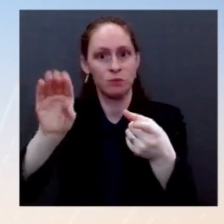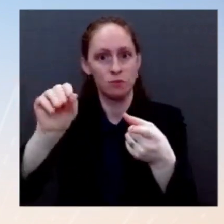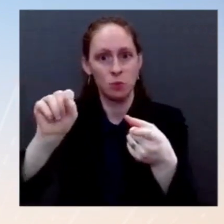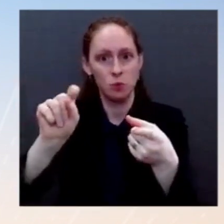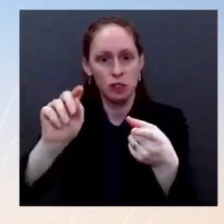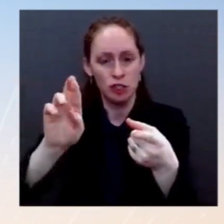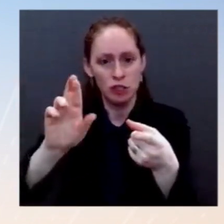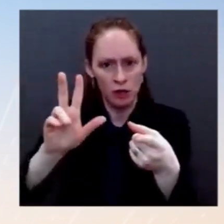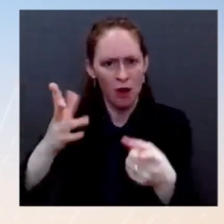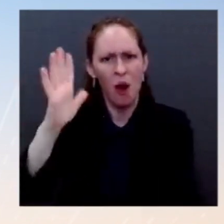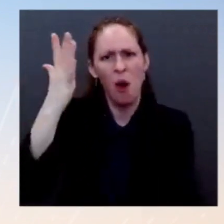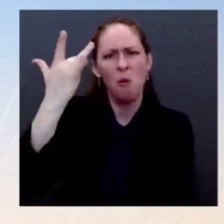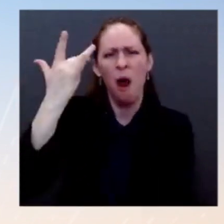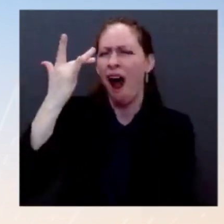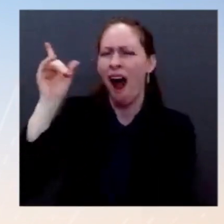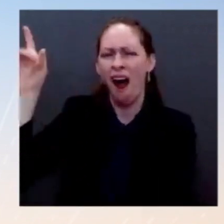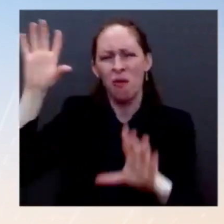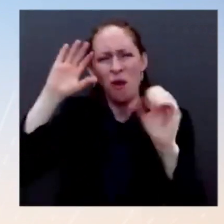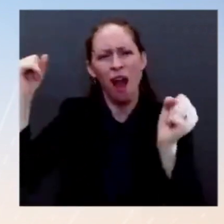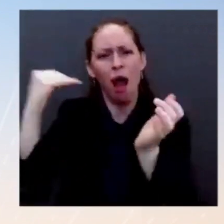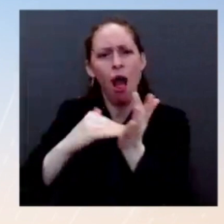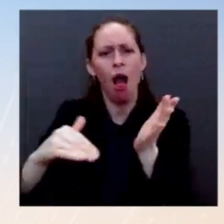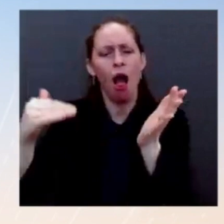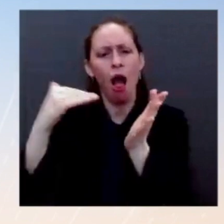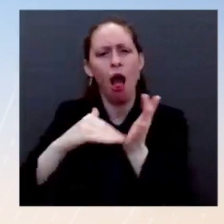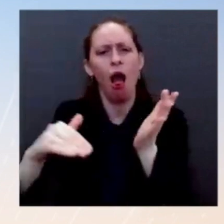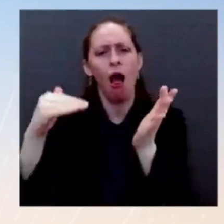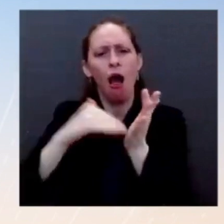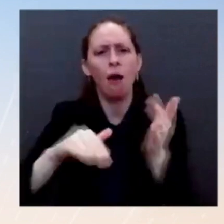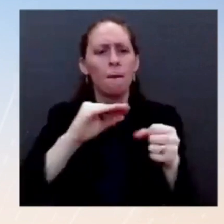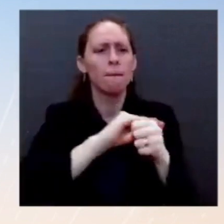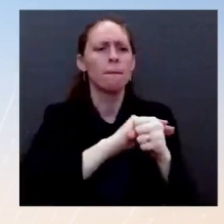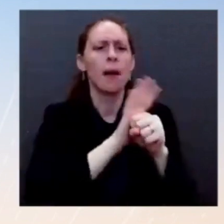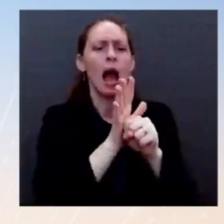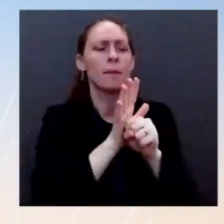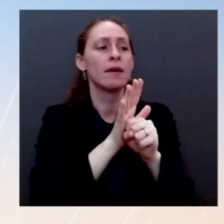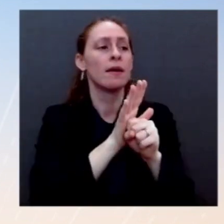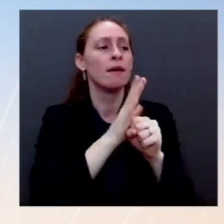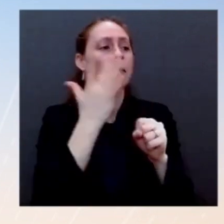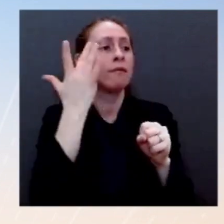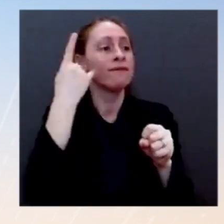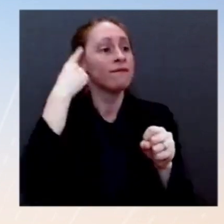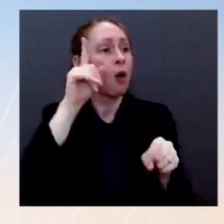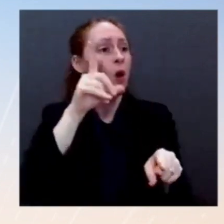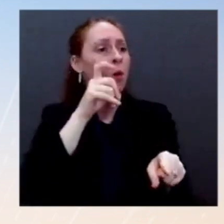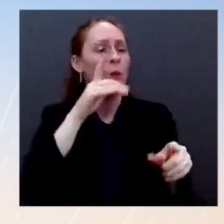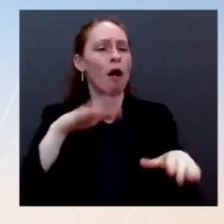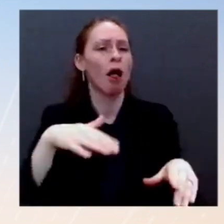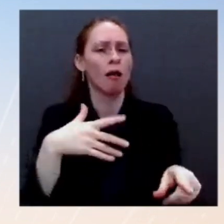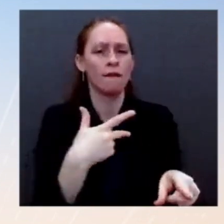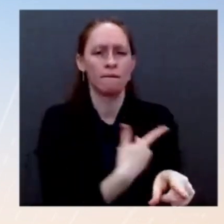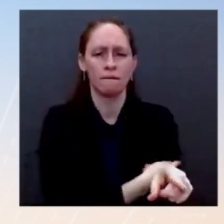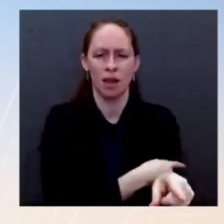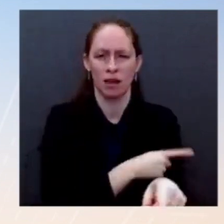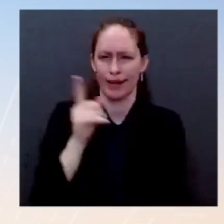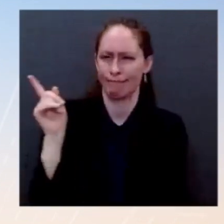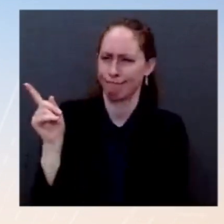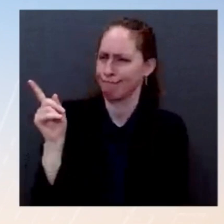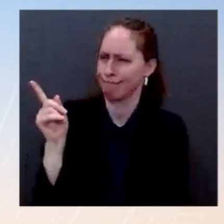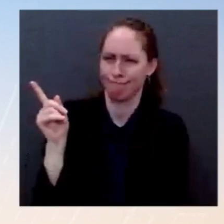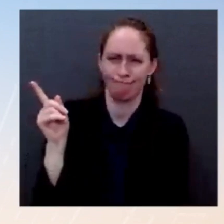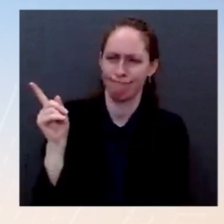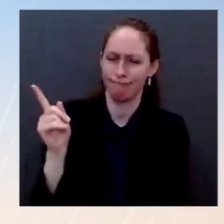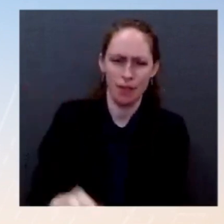Well, I think, Peter, there's a significant difference between, and you just, you just experienced this, and not to expose your public health